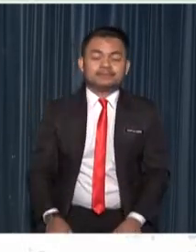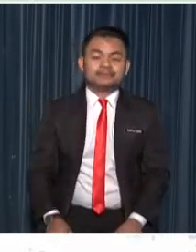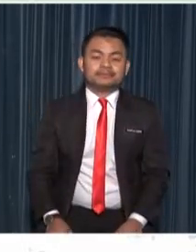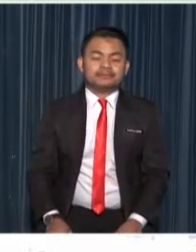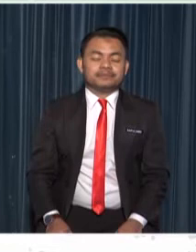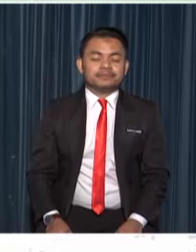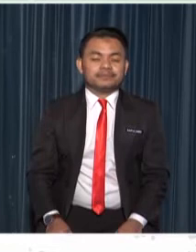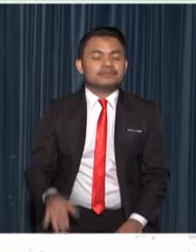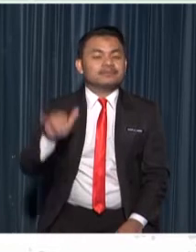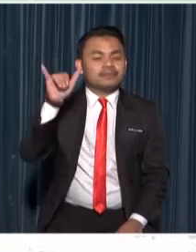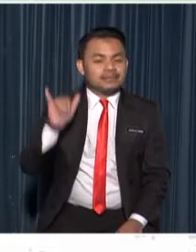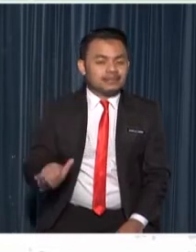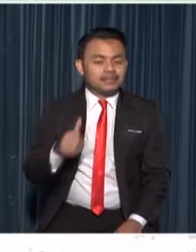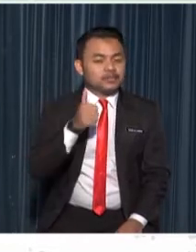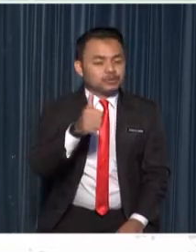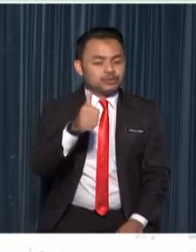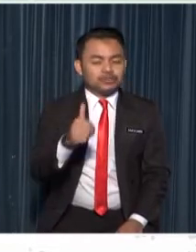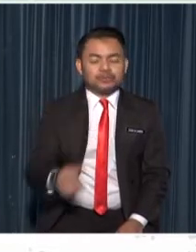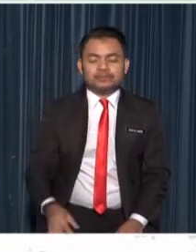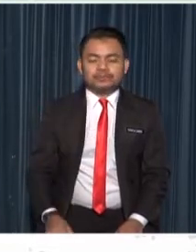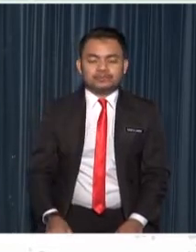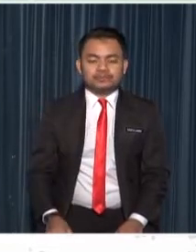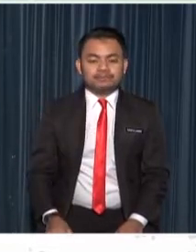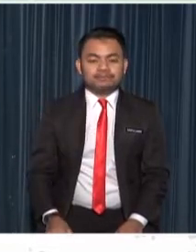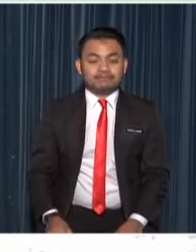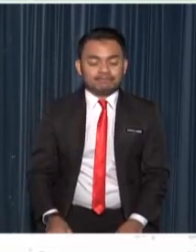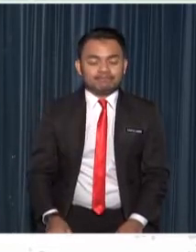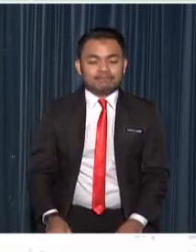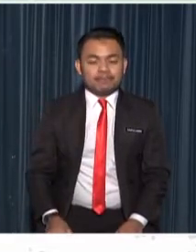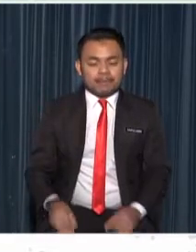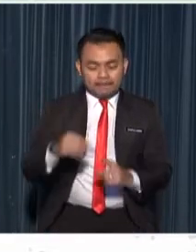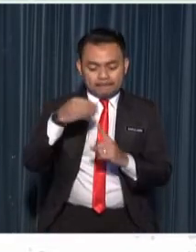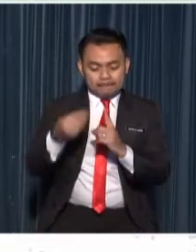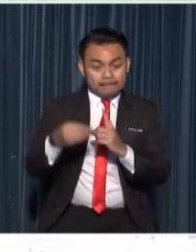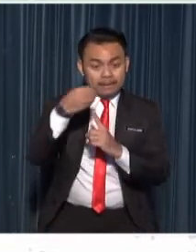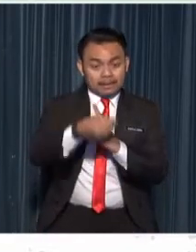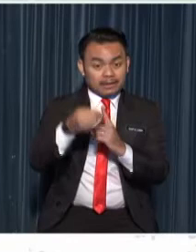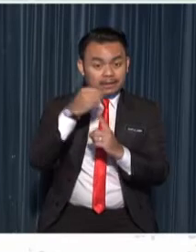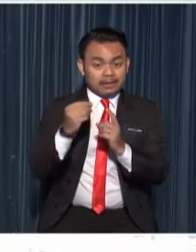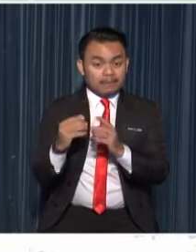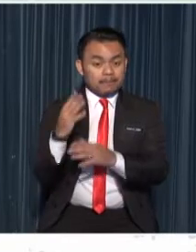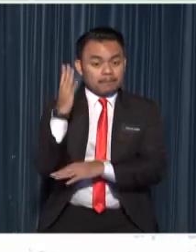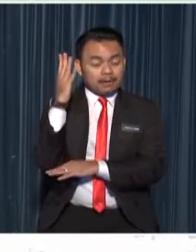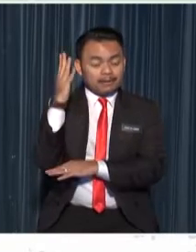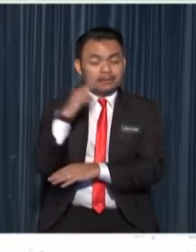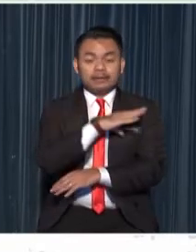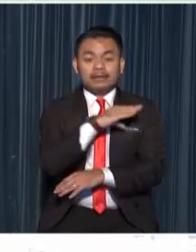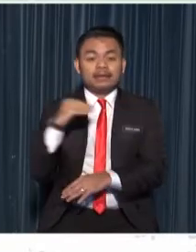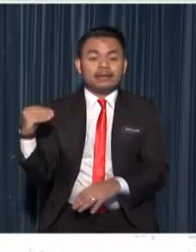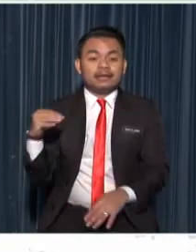yes good job it is banana plant and